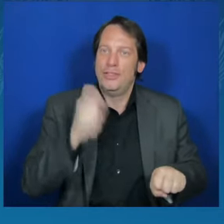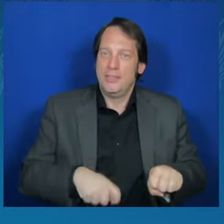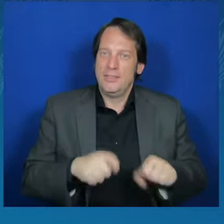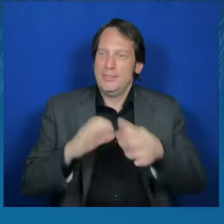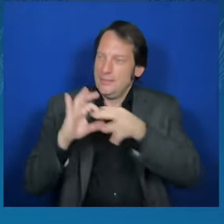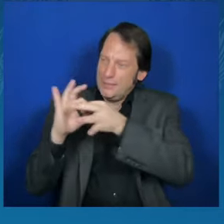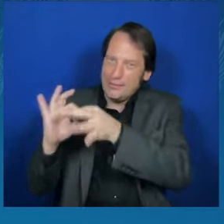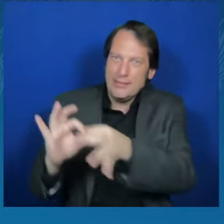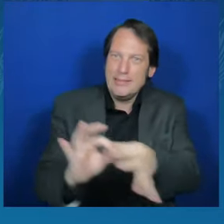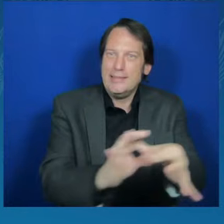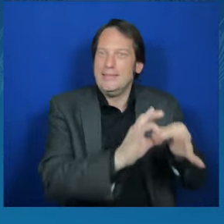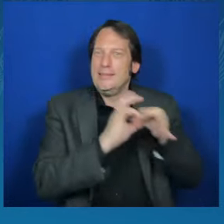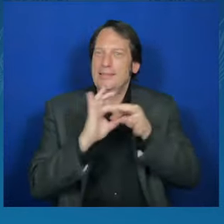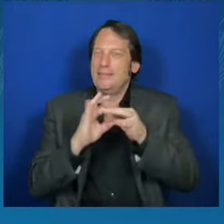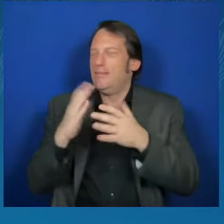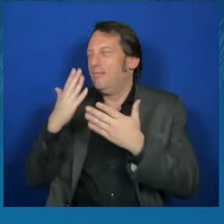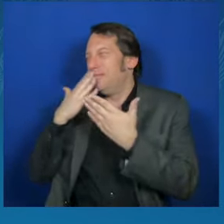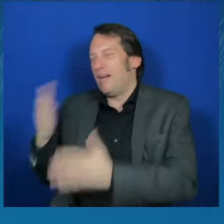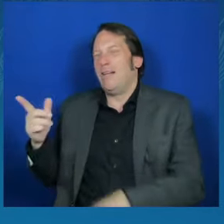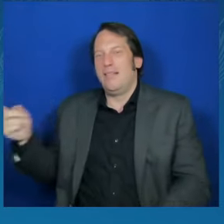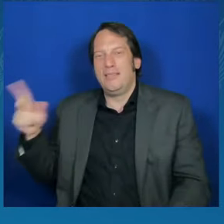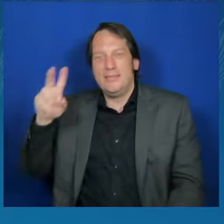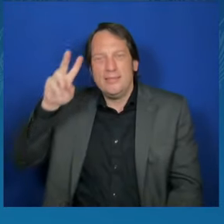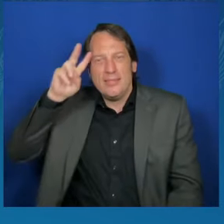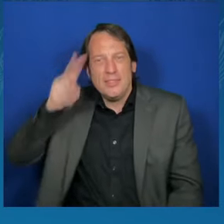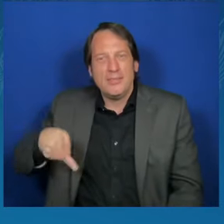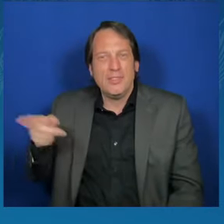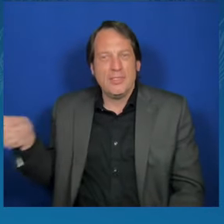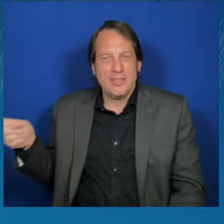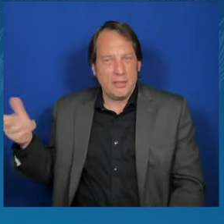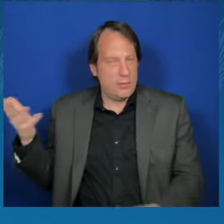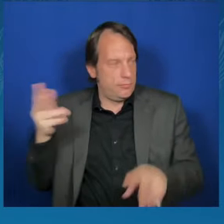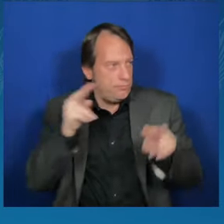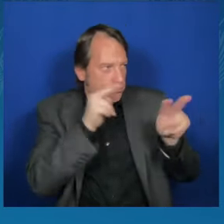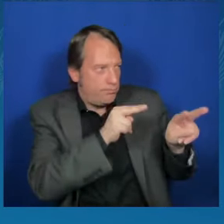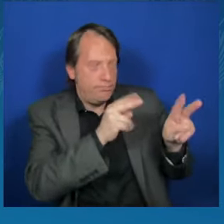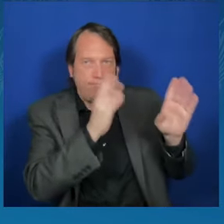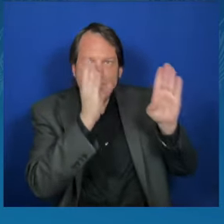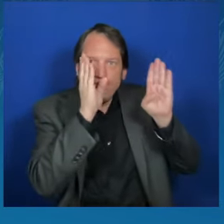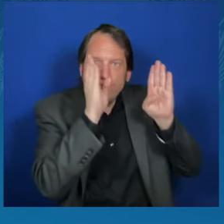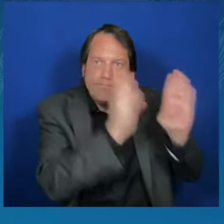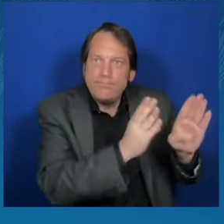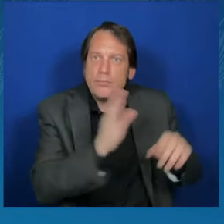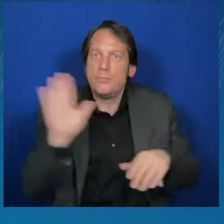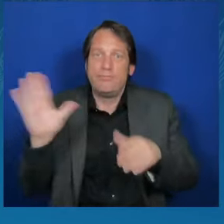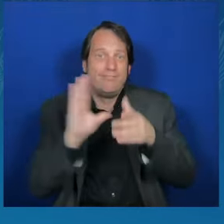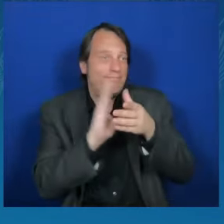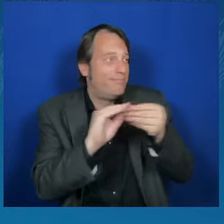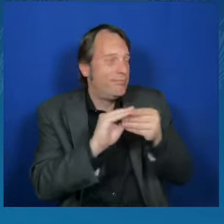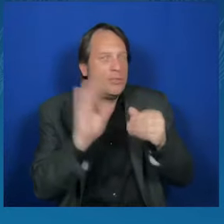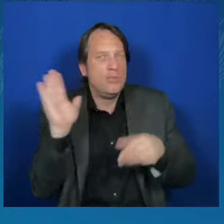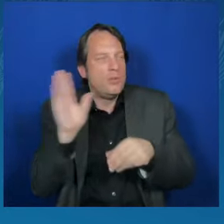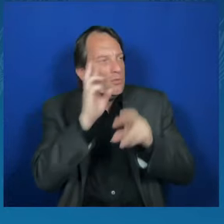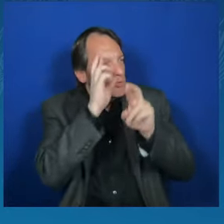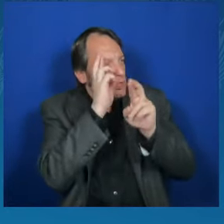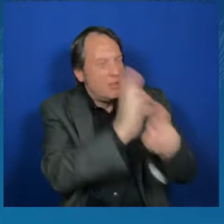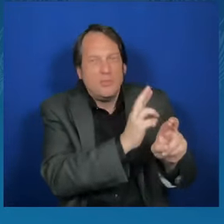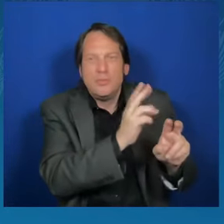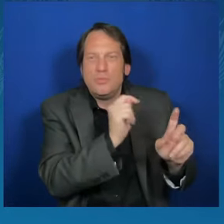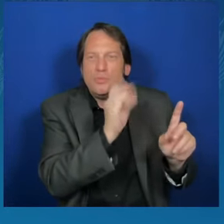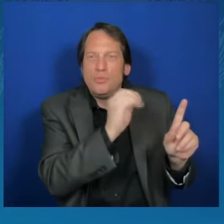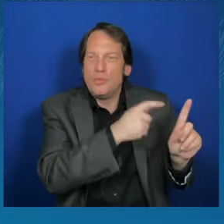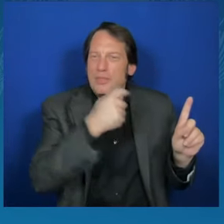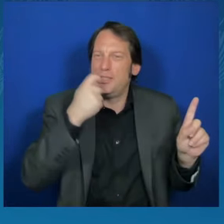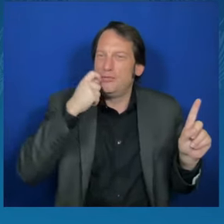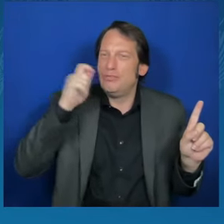nation. And for the respect that you have expressed during our meeting to our people,